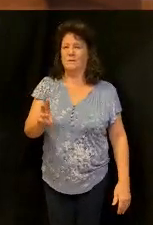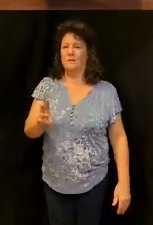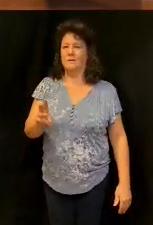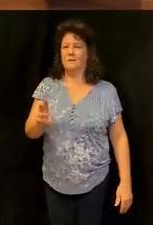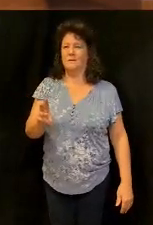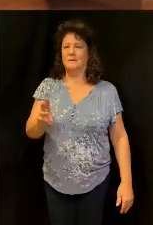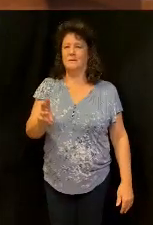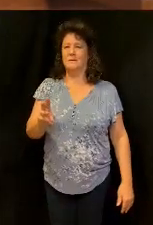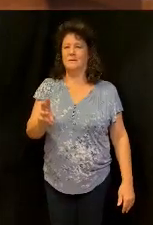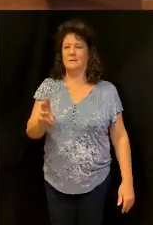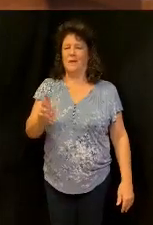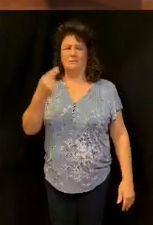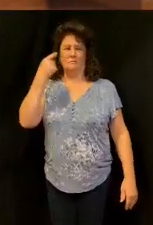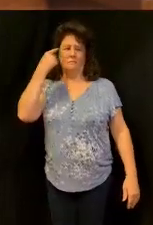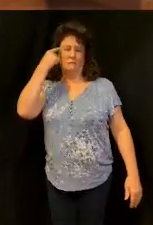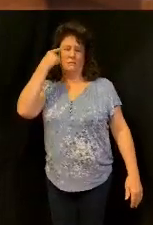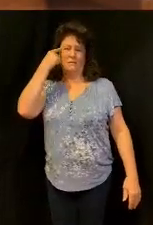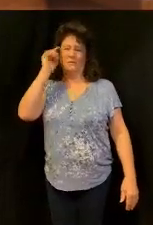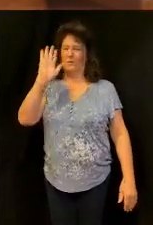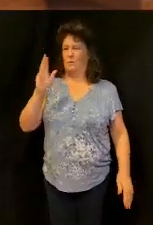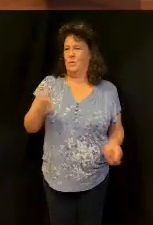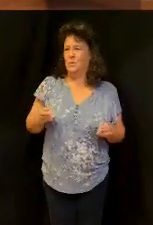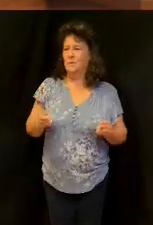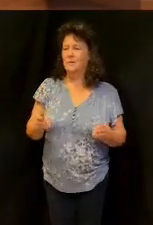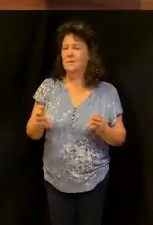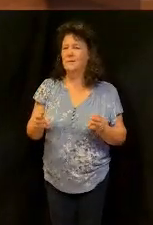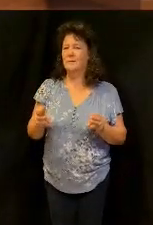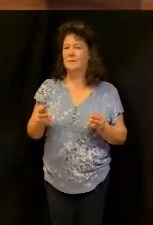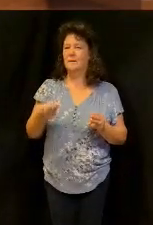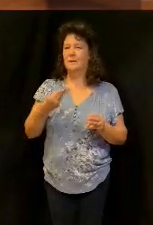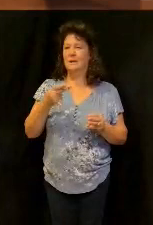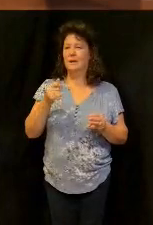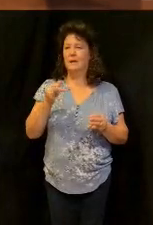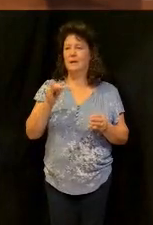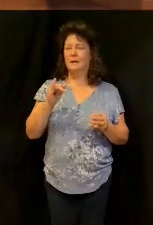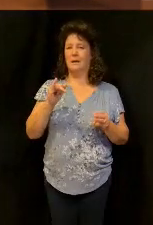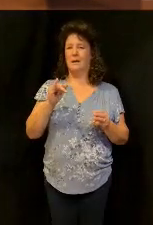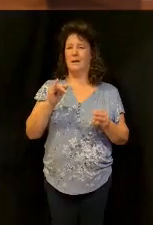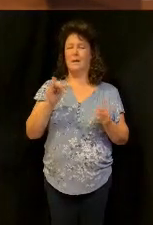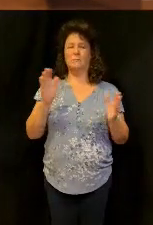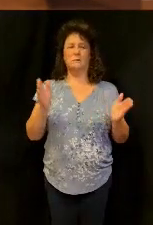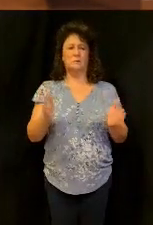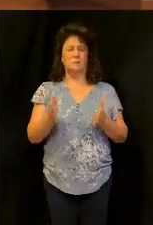consider your ways, so Haggai was encouraging the people,